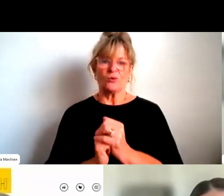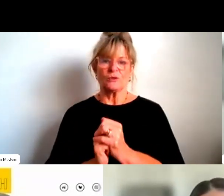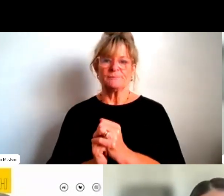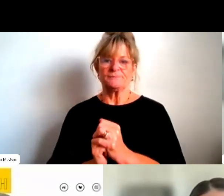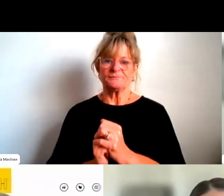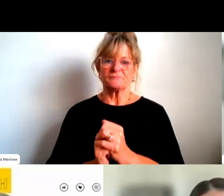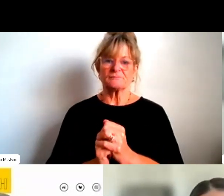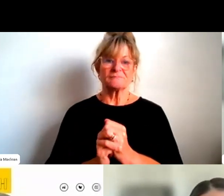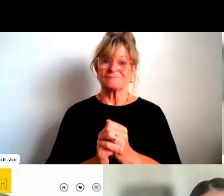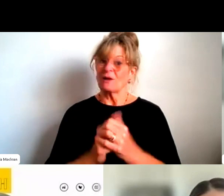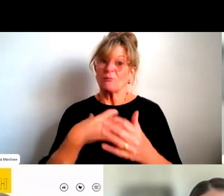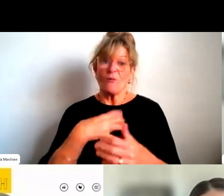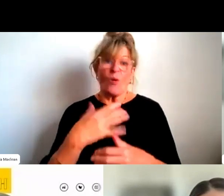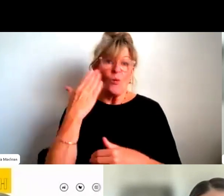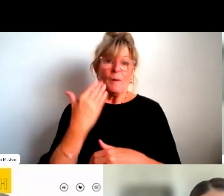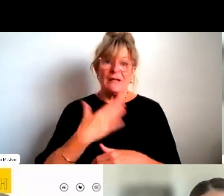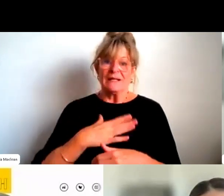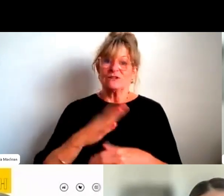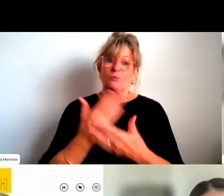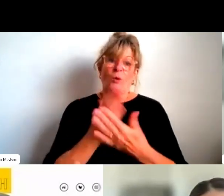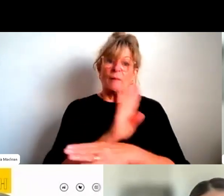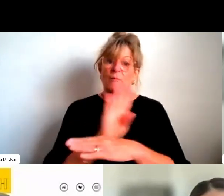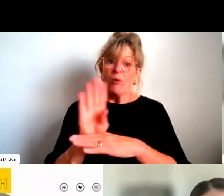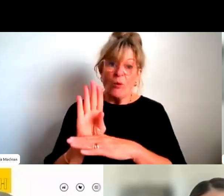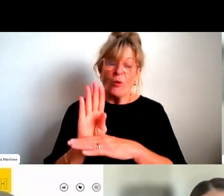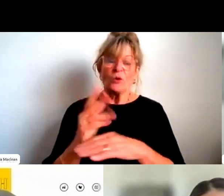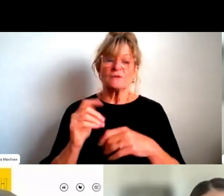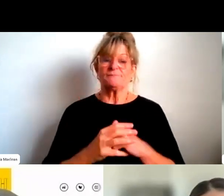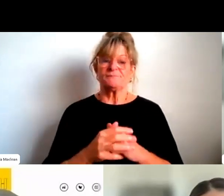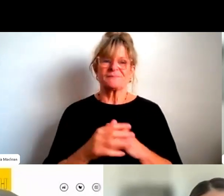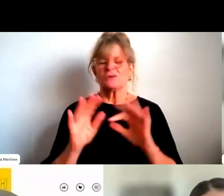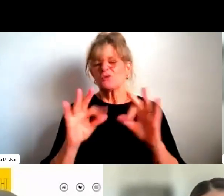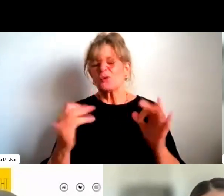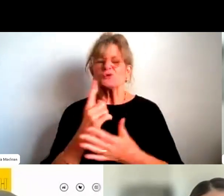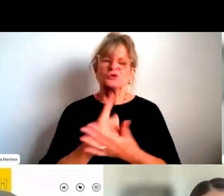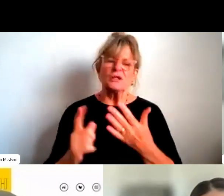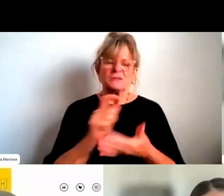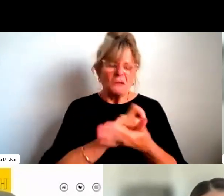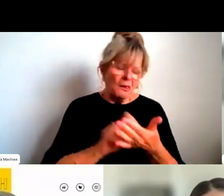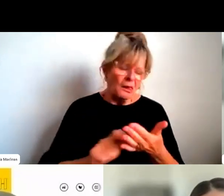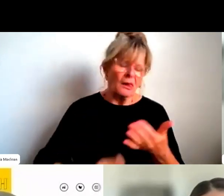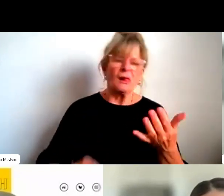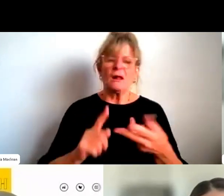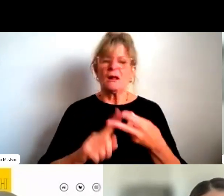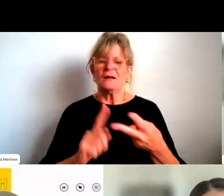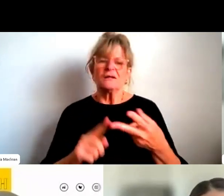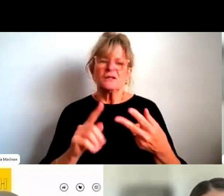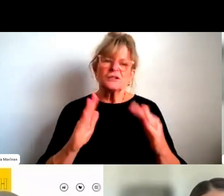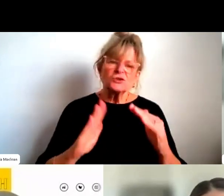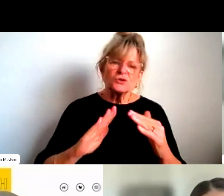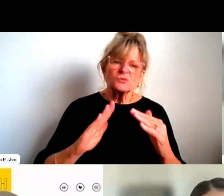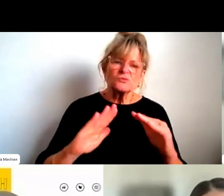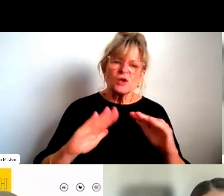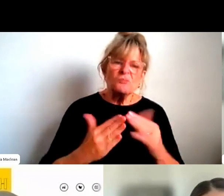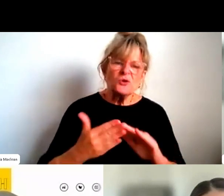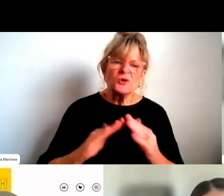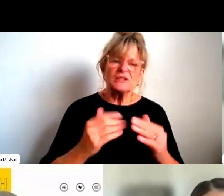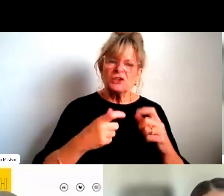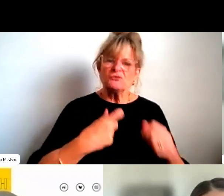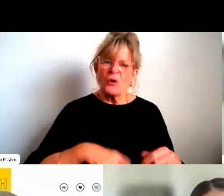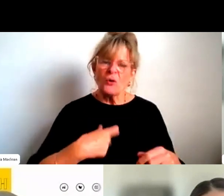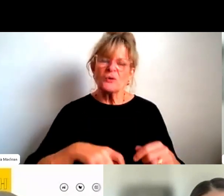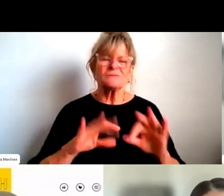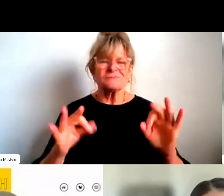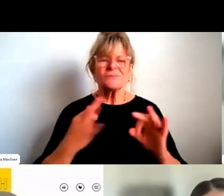the board table, we need more of them. And in mainstream roles, not just in, you know, DNI and community kind of roles. We need them everywhere. We need them in every leadership